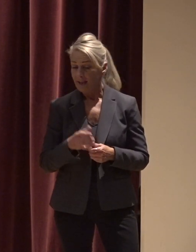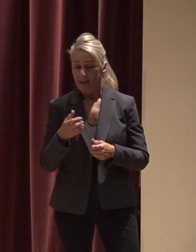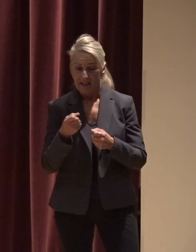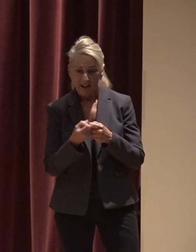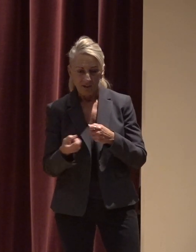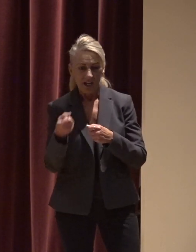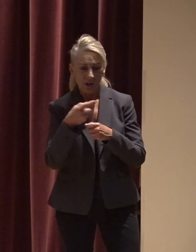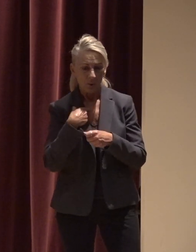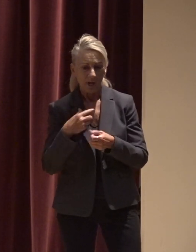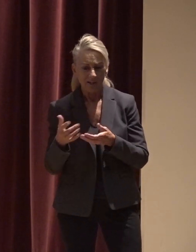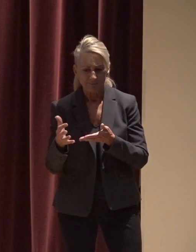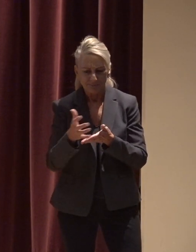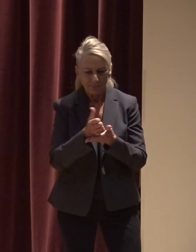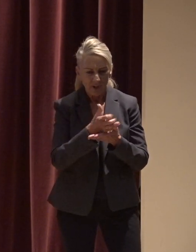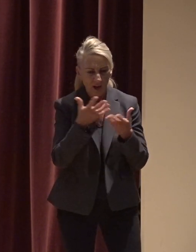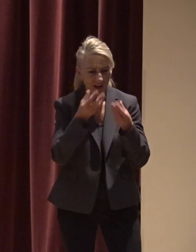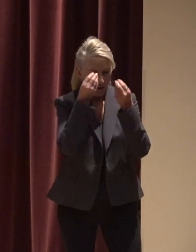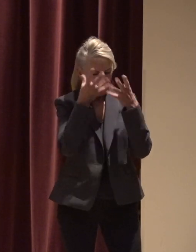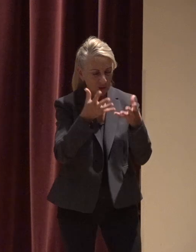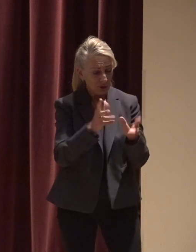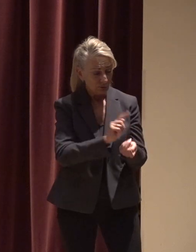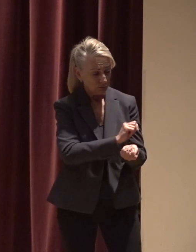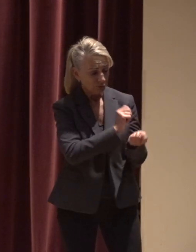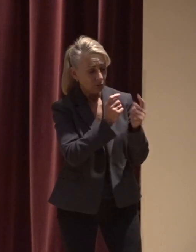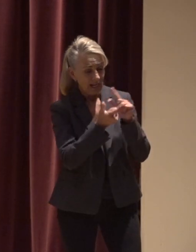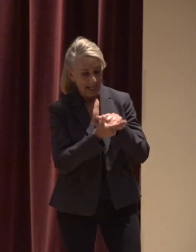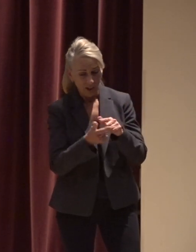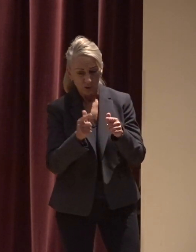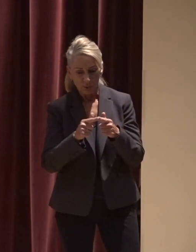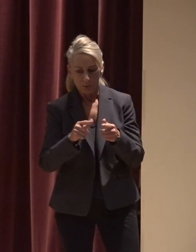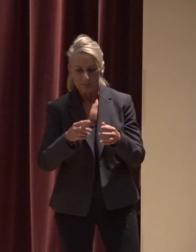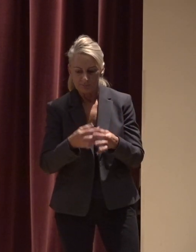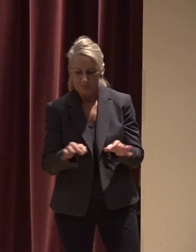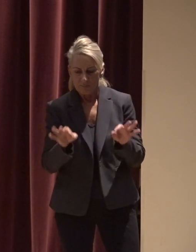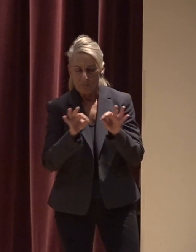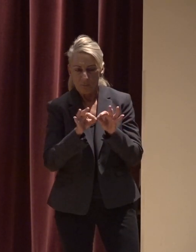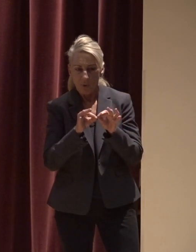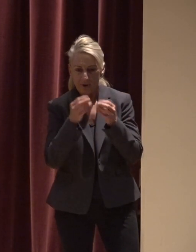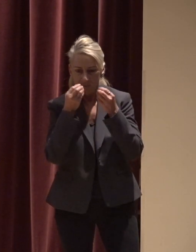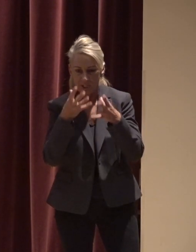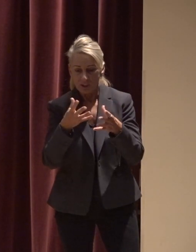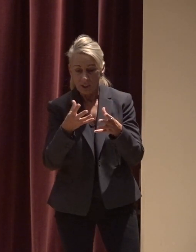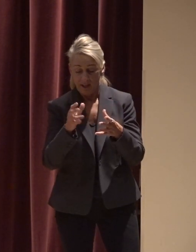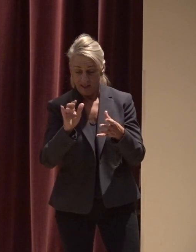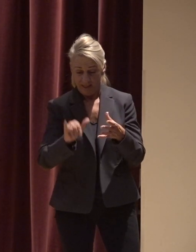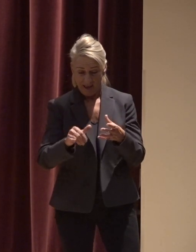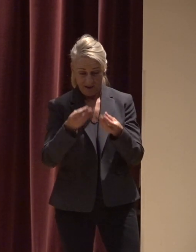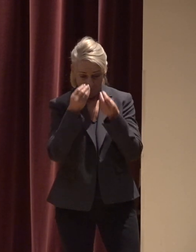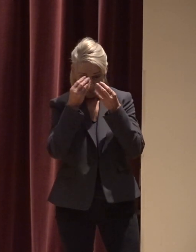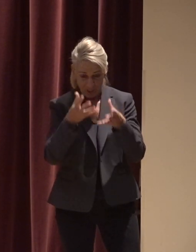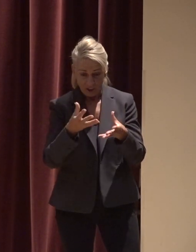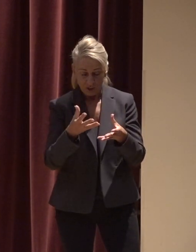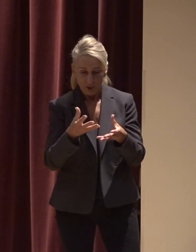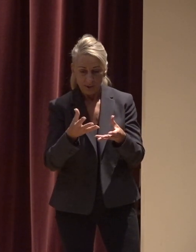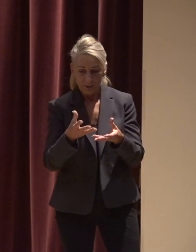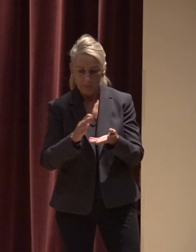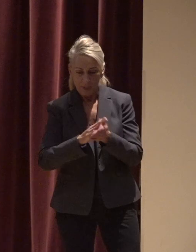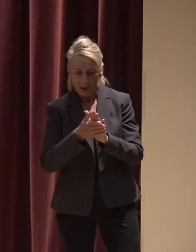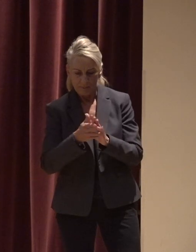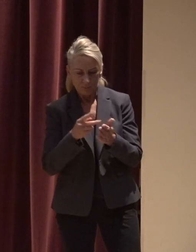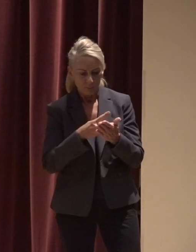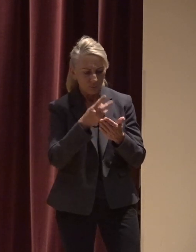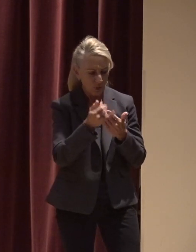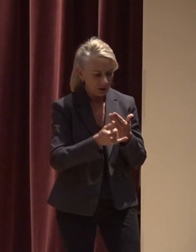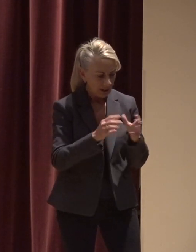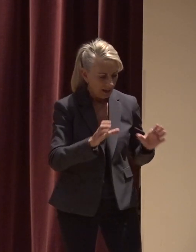we collect high quality data translate that data into meaningful information take that information and turn it into action and